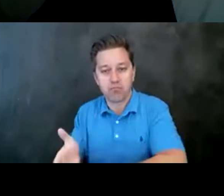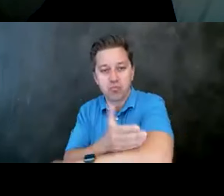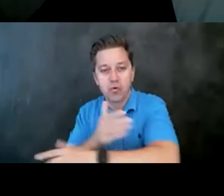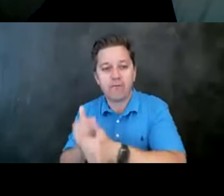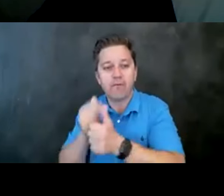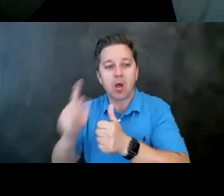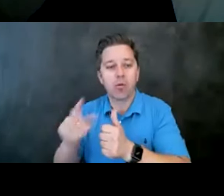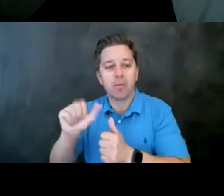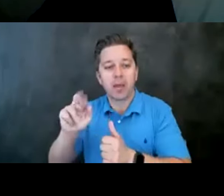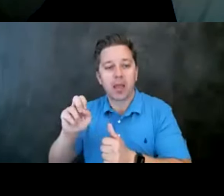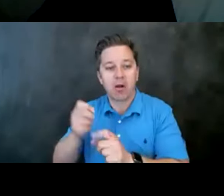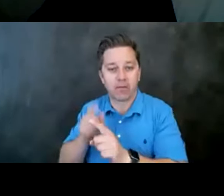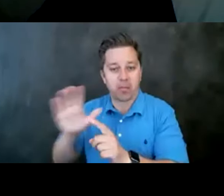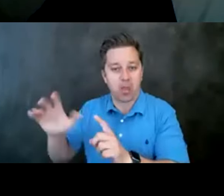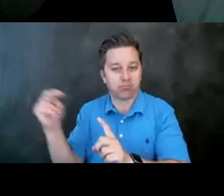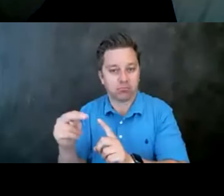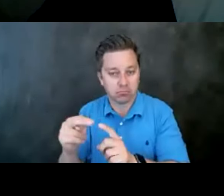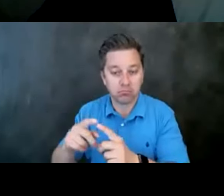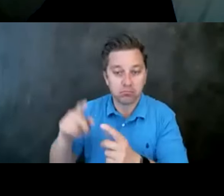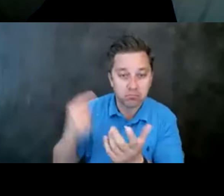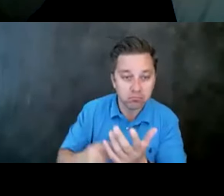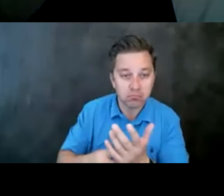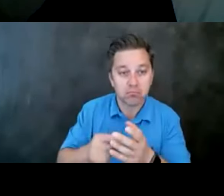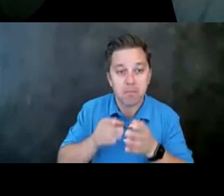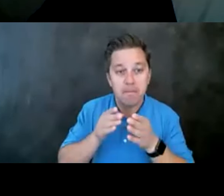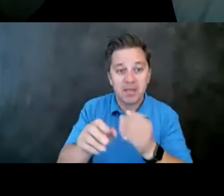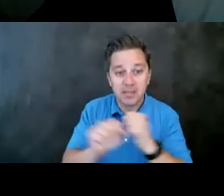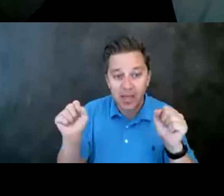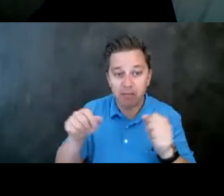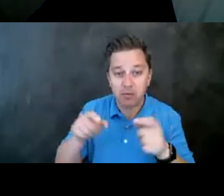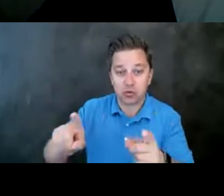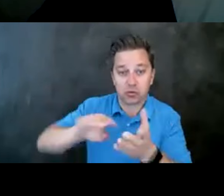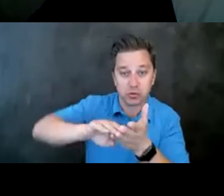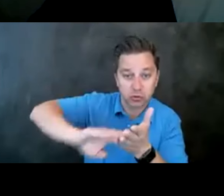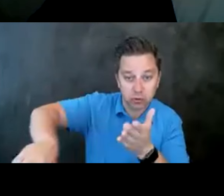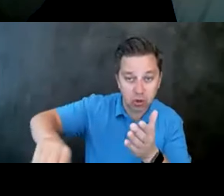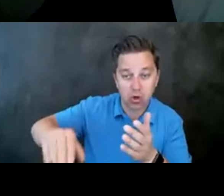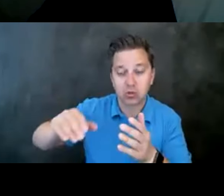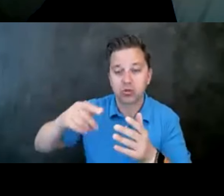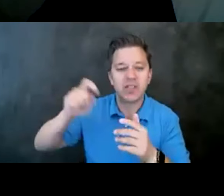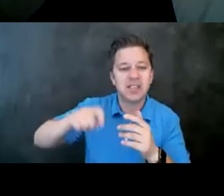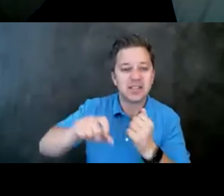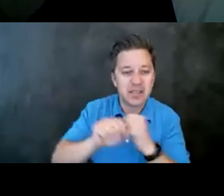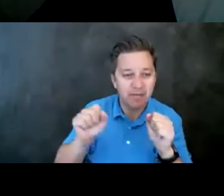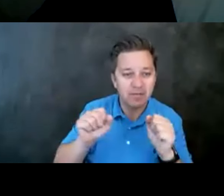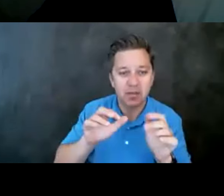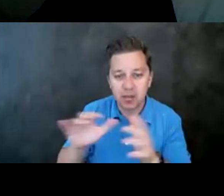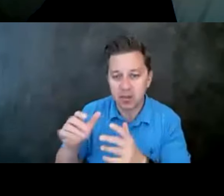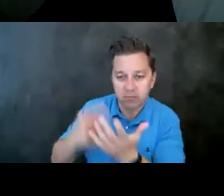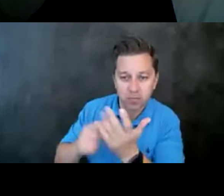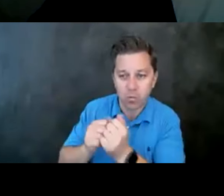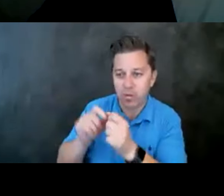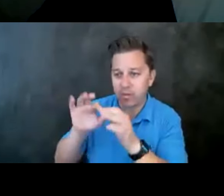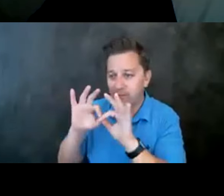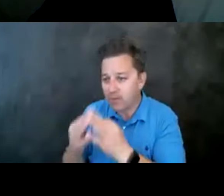Uh, do they discuss means safety during discharge and found, uh, with family, caregiver, or support systems?